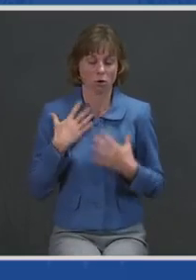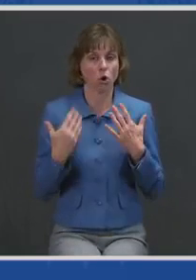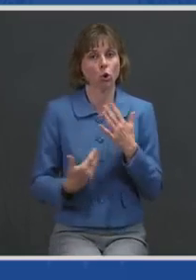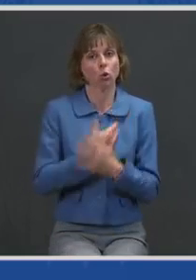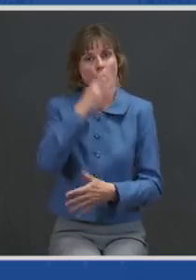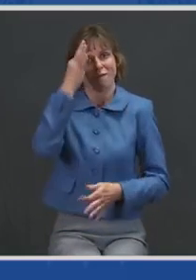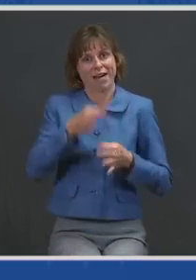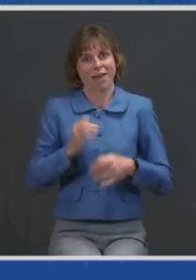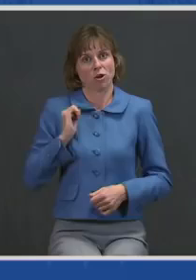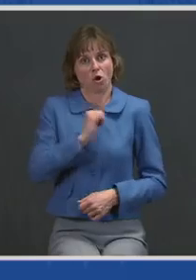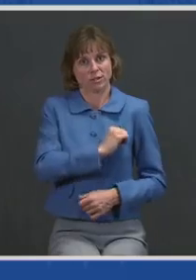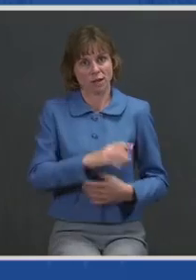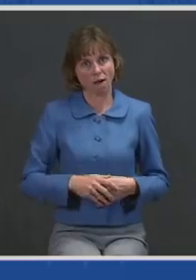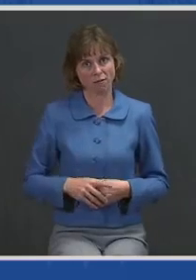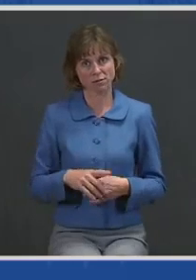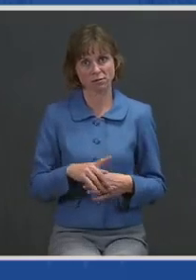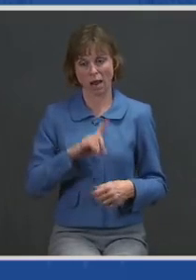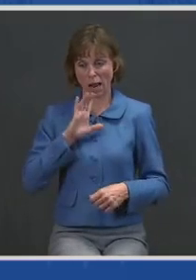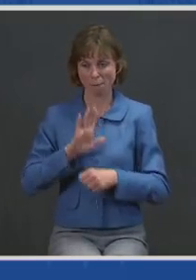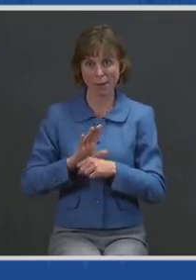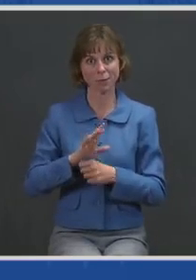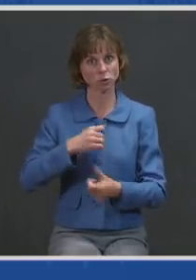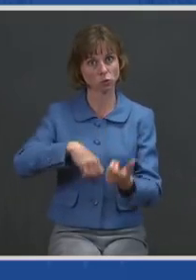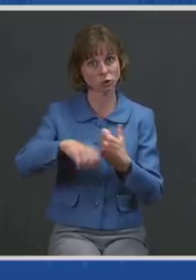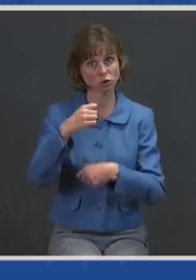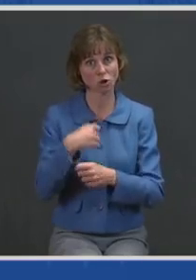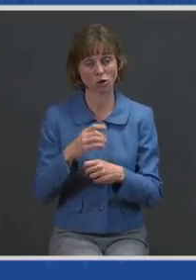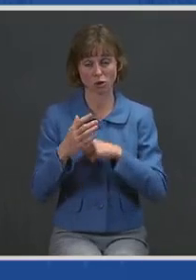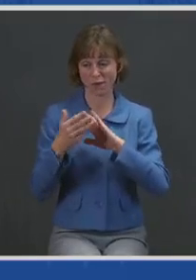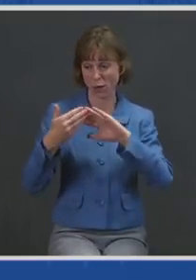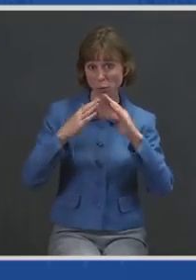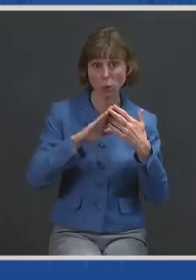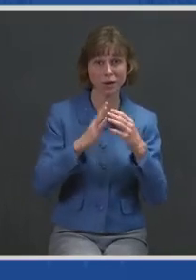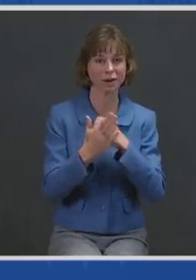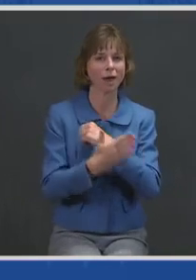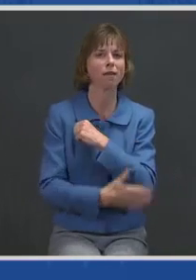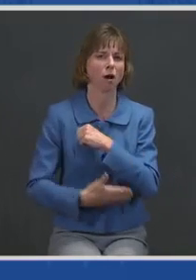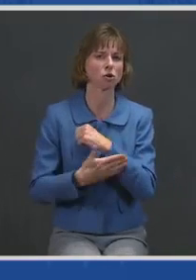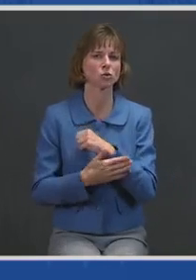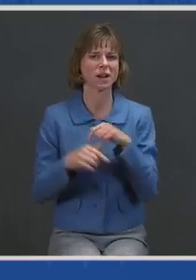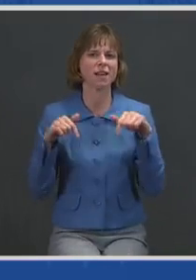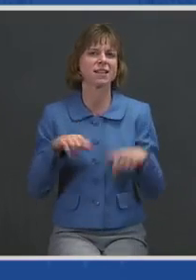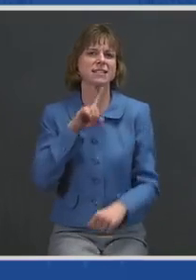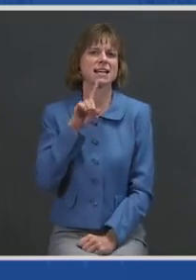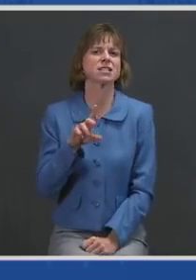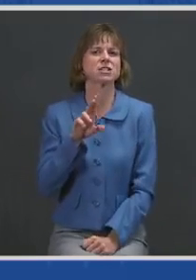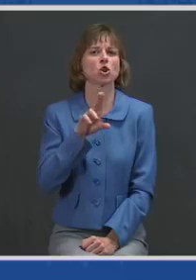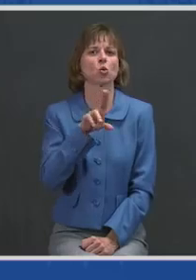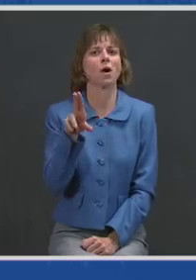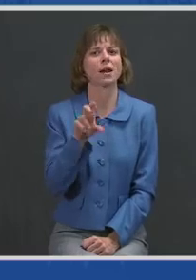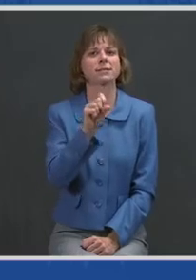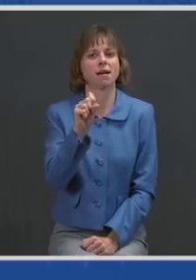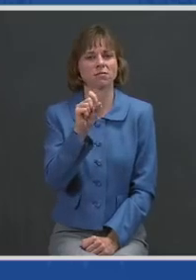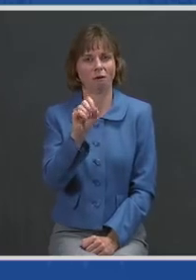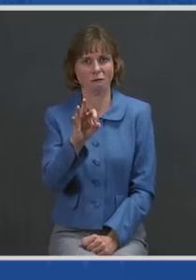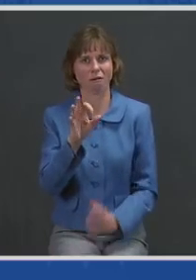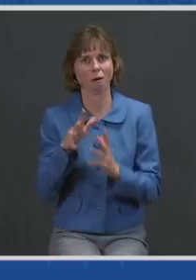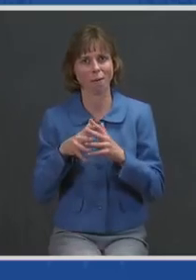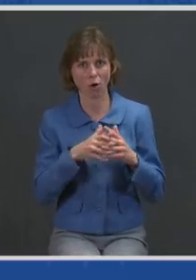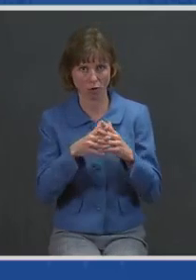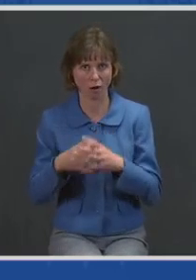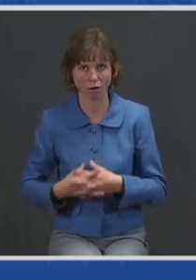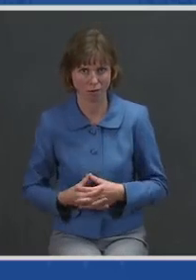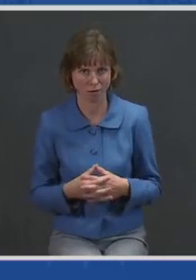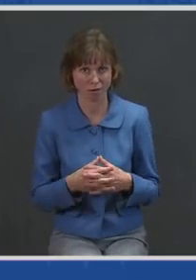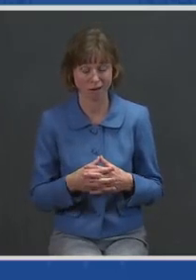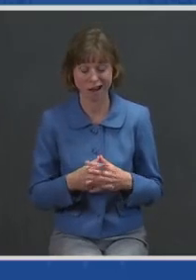another, to our communities and to our country. This is the United States of America. And there's